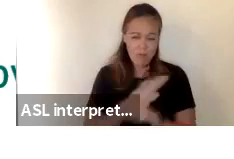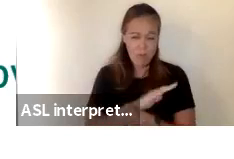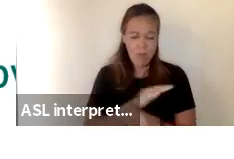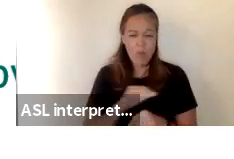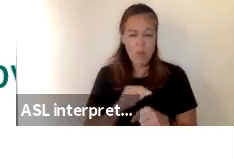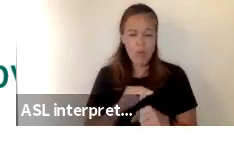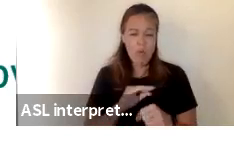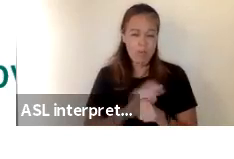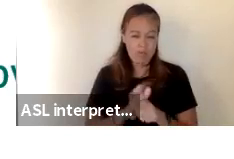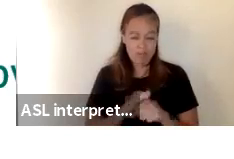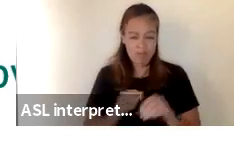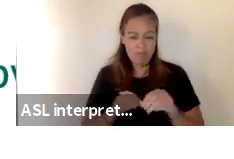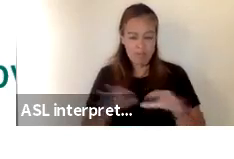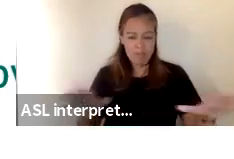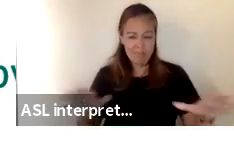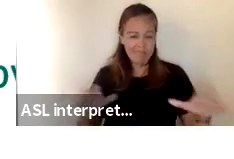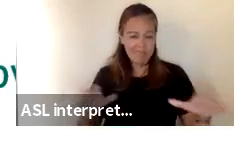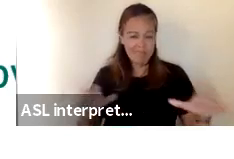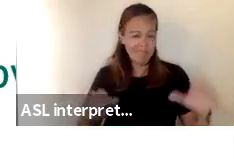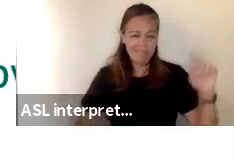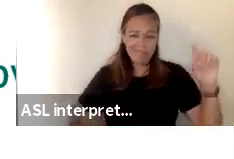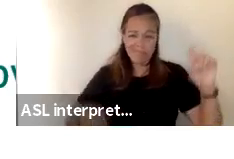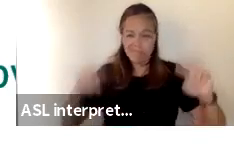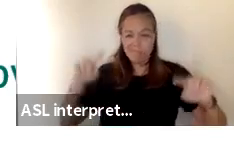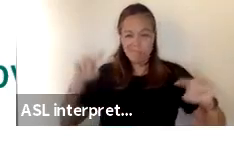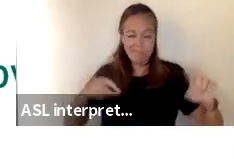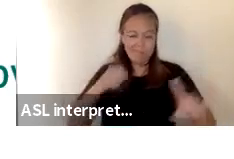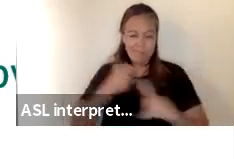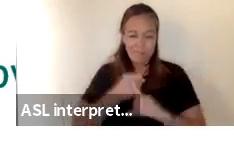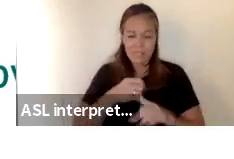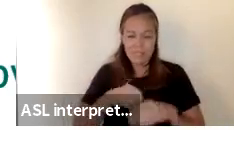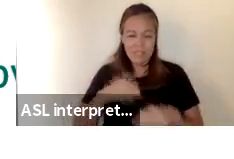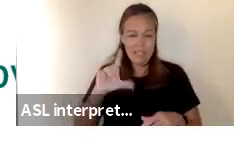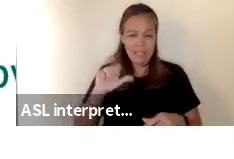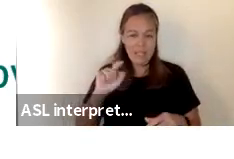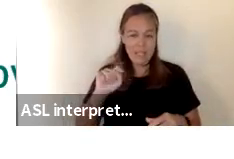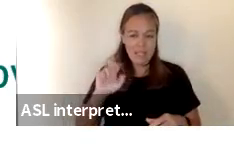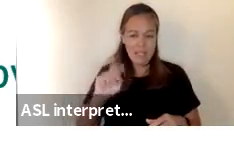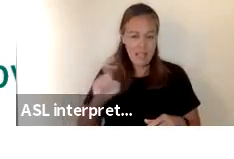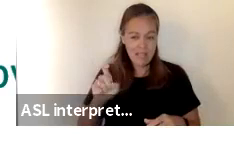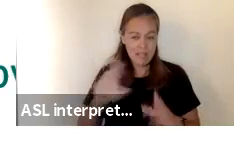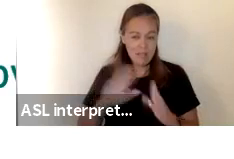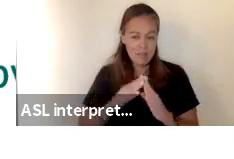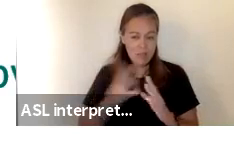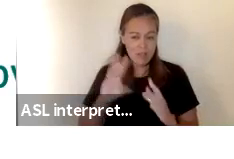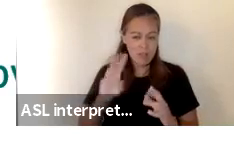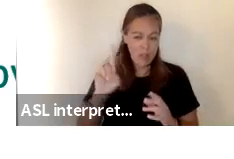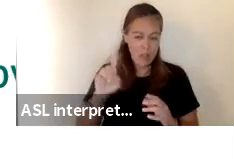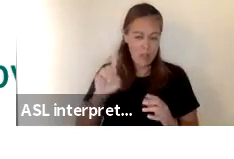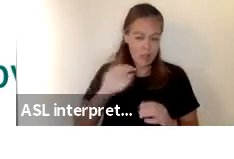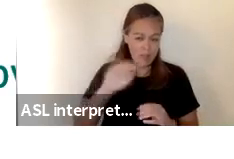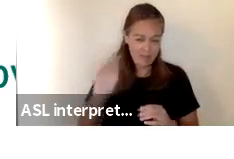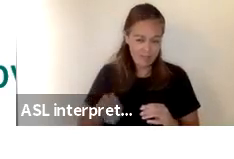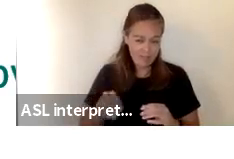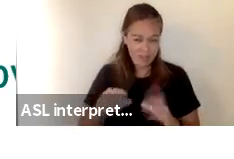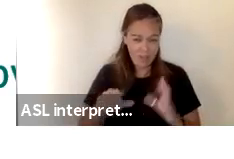seen the most disproportionate impact in our latinx community with 61 of all covet cases